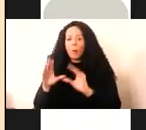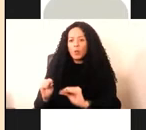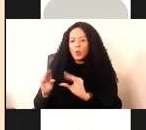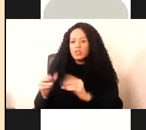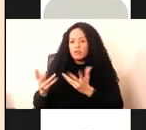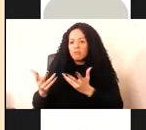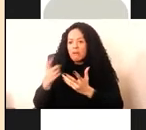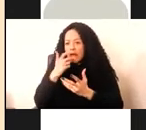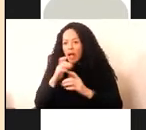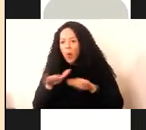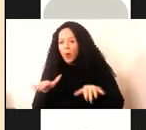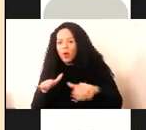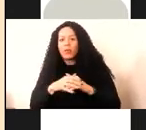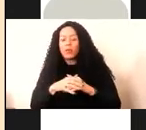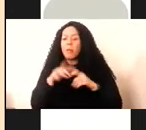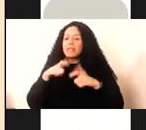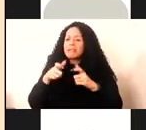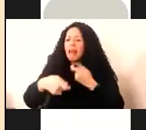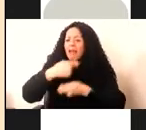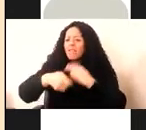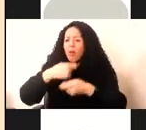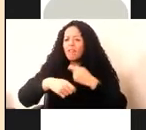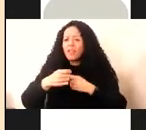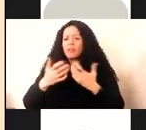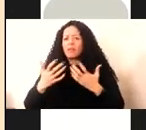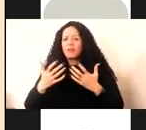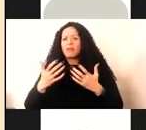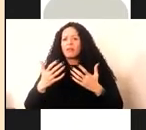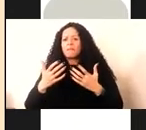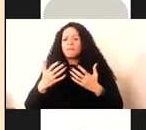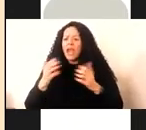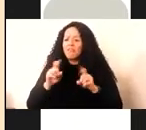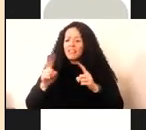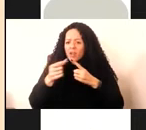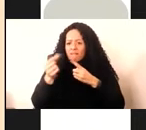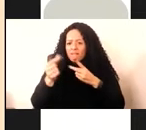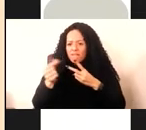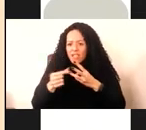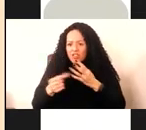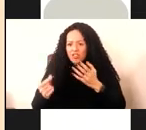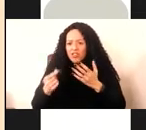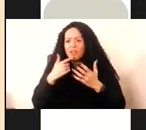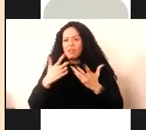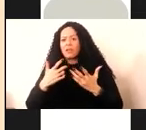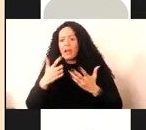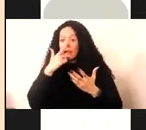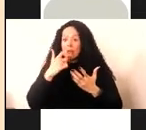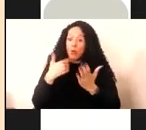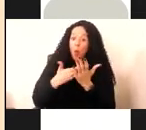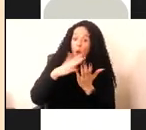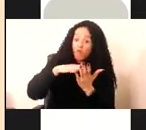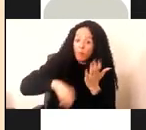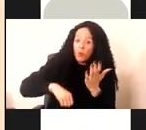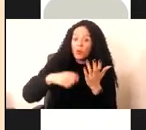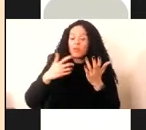that they are still evolving, not just from the point of view of the features that are added or removed, but also from the perspective